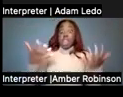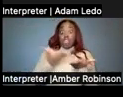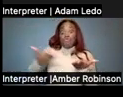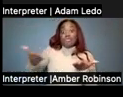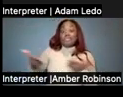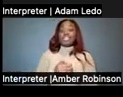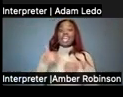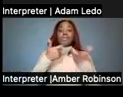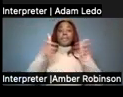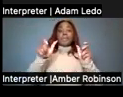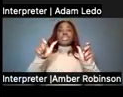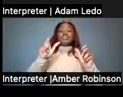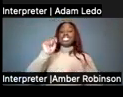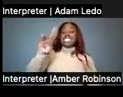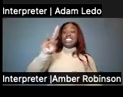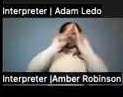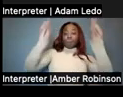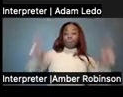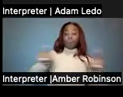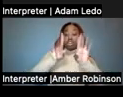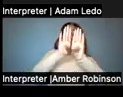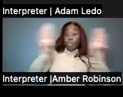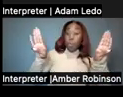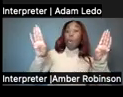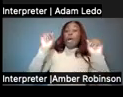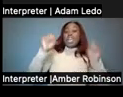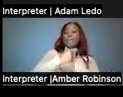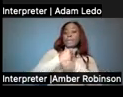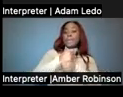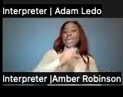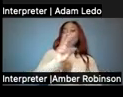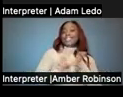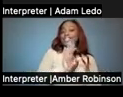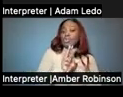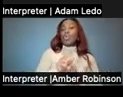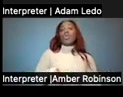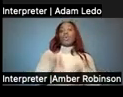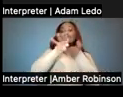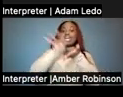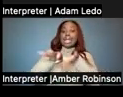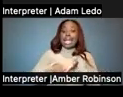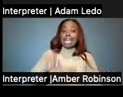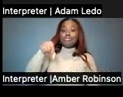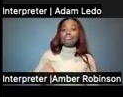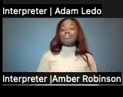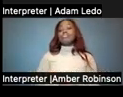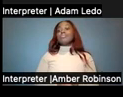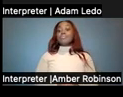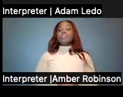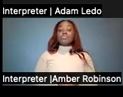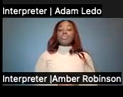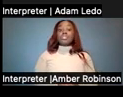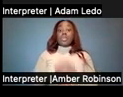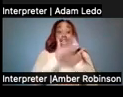TV screen on the wall where they can make videos or countdowns and things like that. And that's motivating. And the last piece is